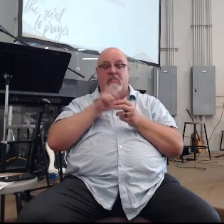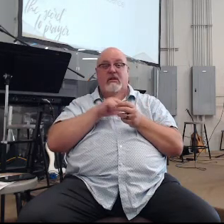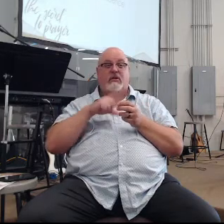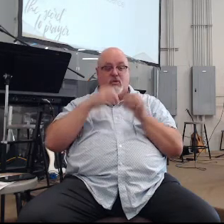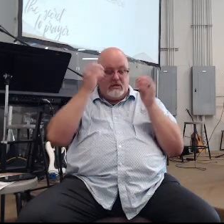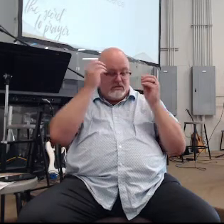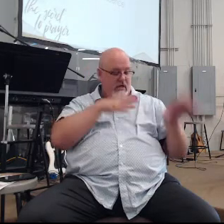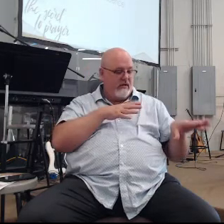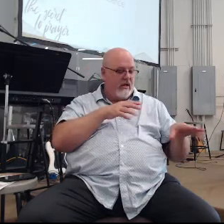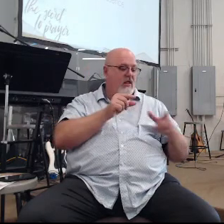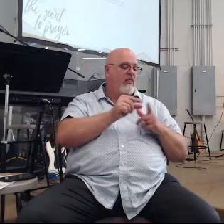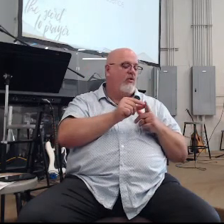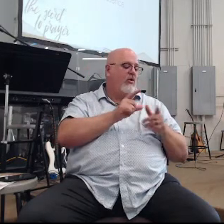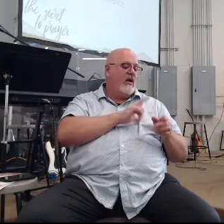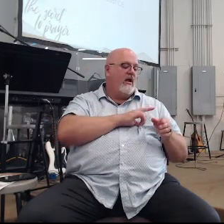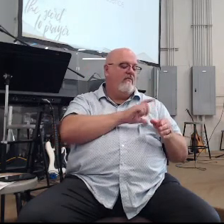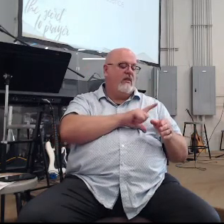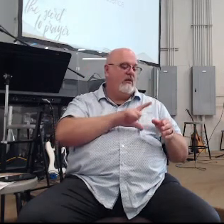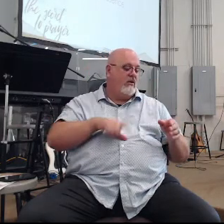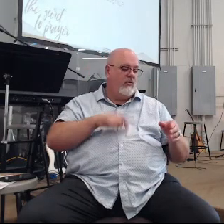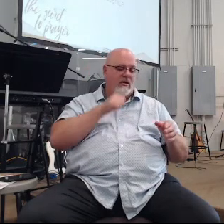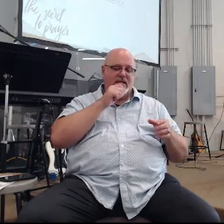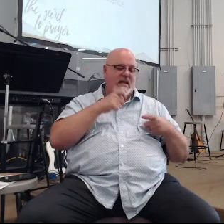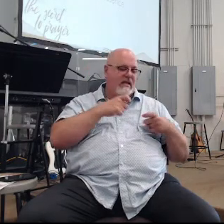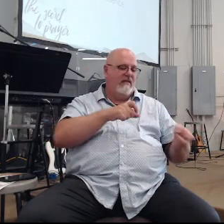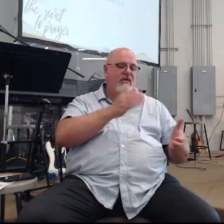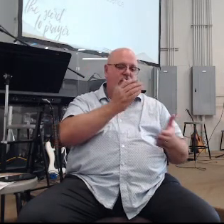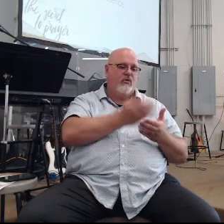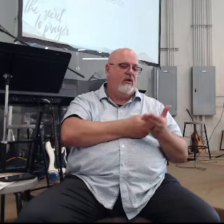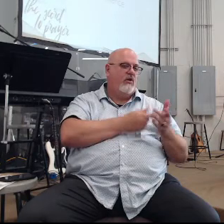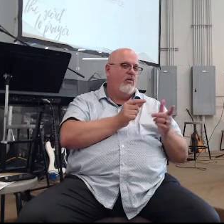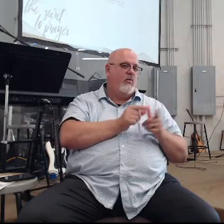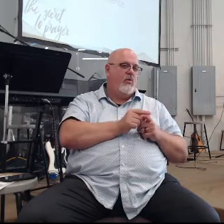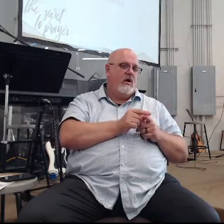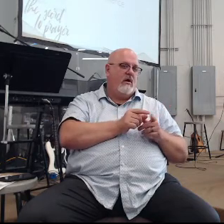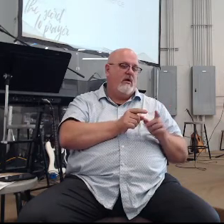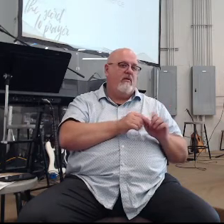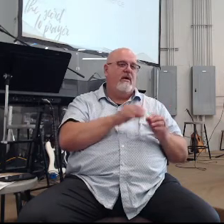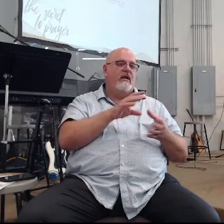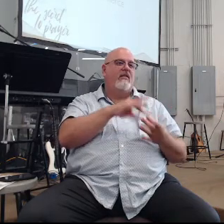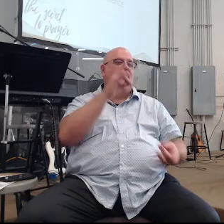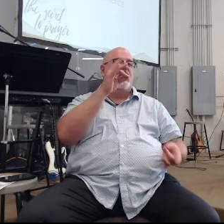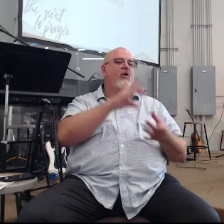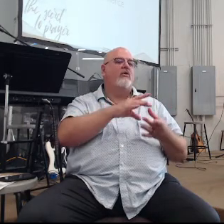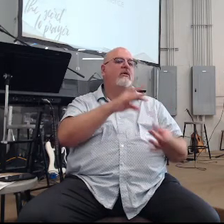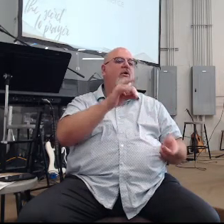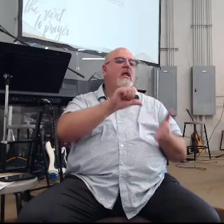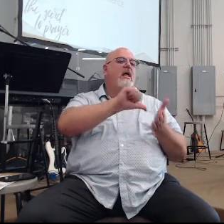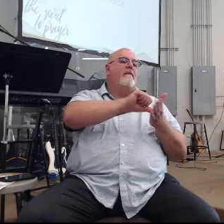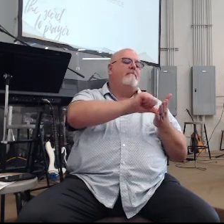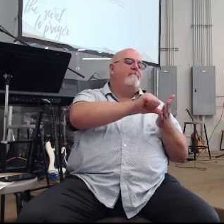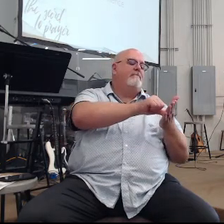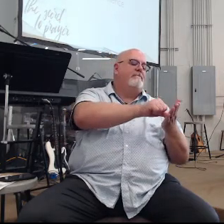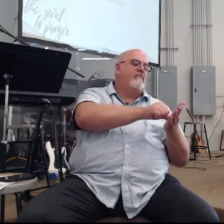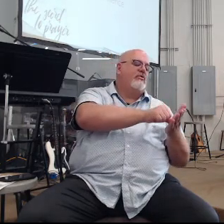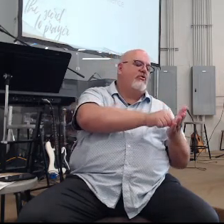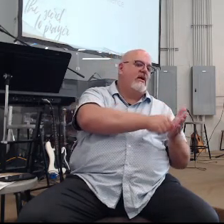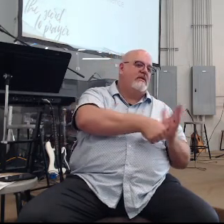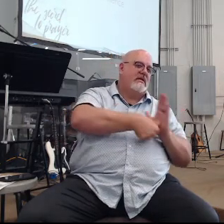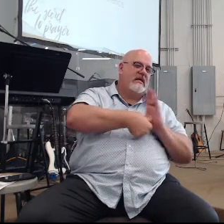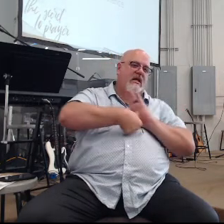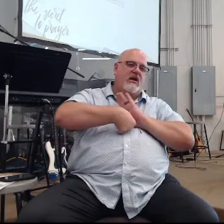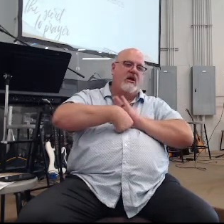word of the Lord he's not giving you a new word but it is the Holy Spirit impressing upon your heart